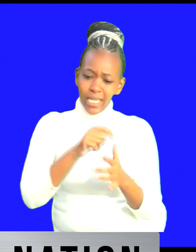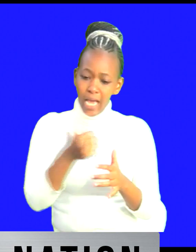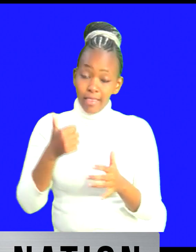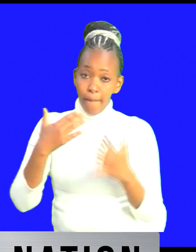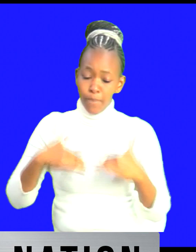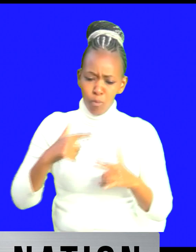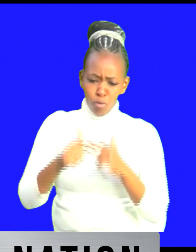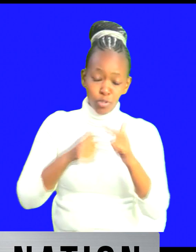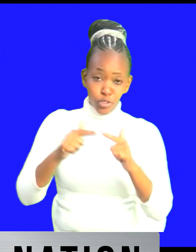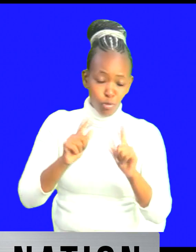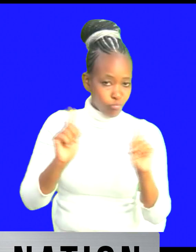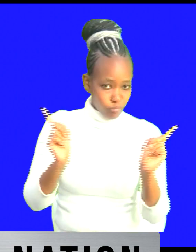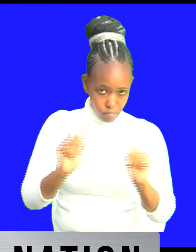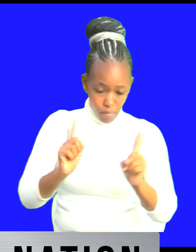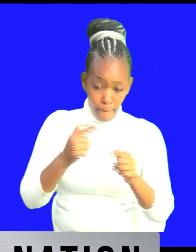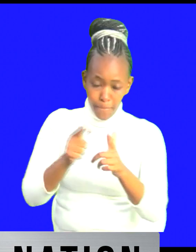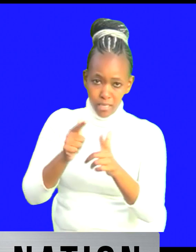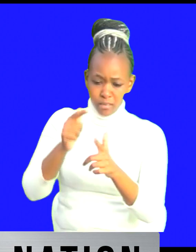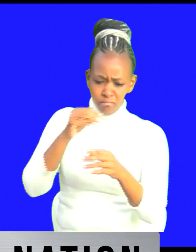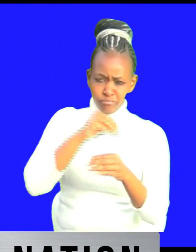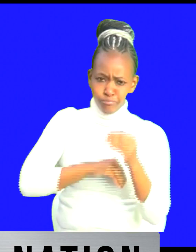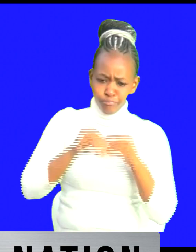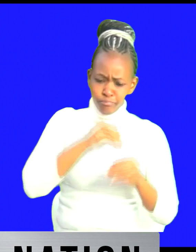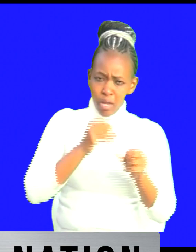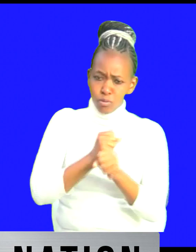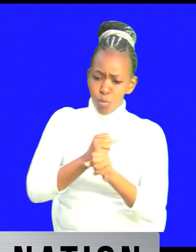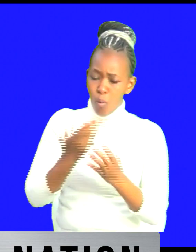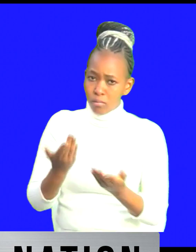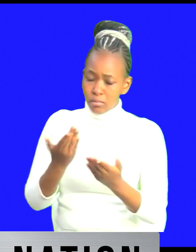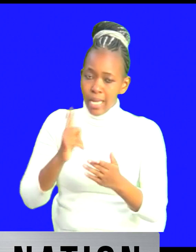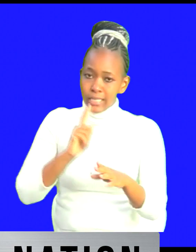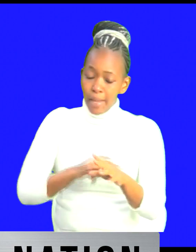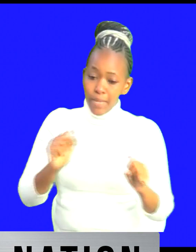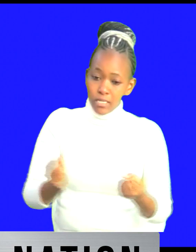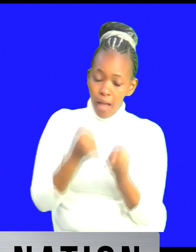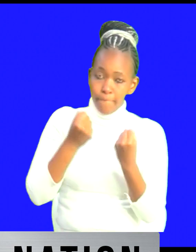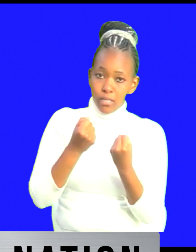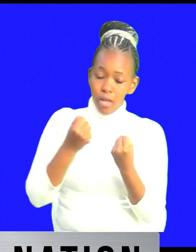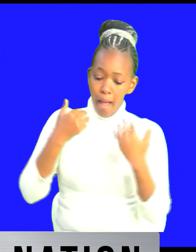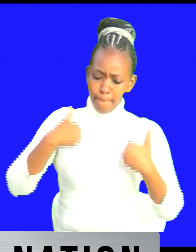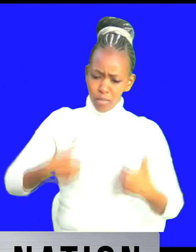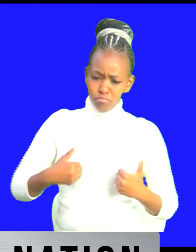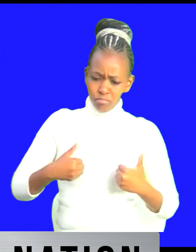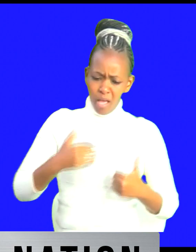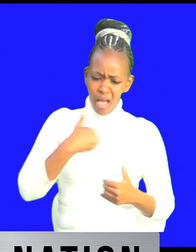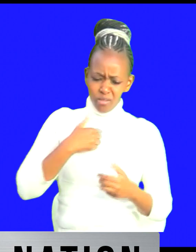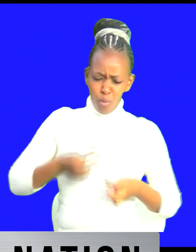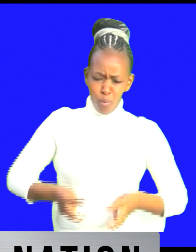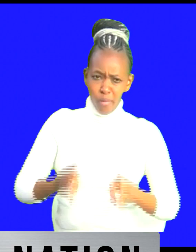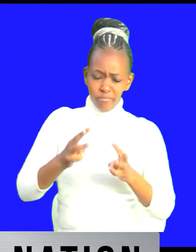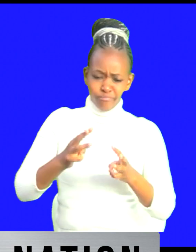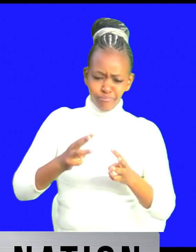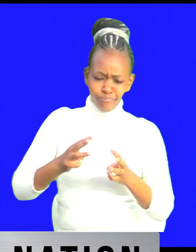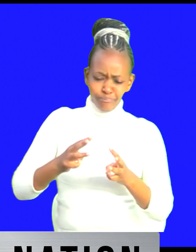but you know what corruption does is that uh if it goes through somebody finds a way of uh creating something